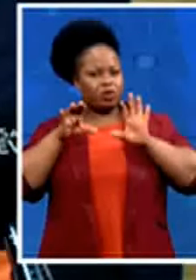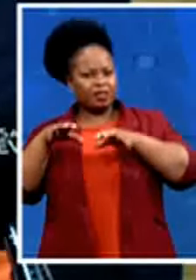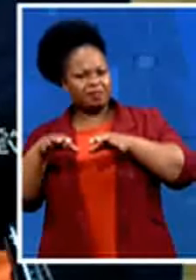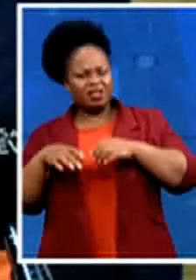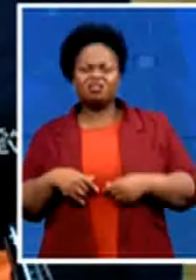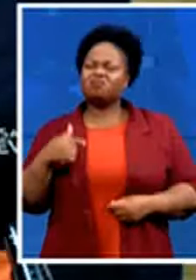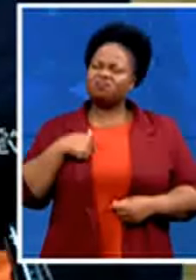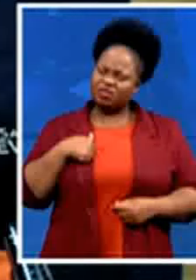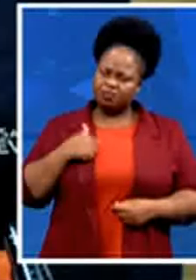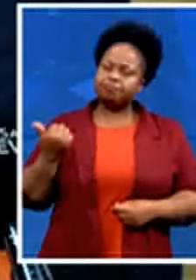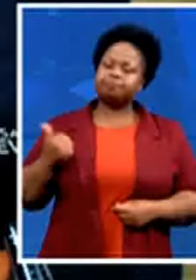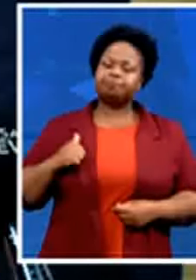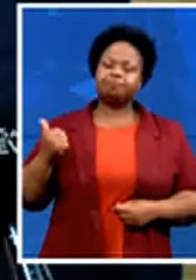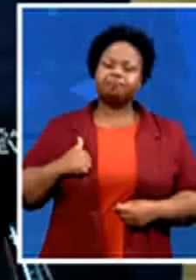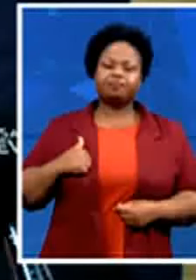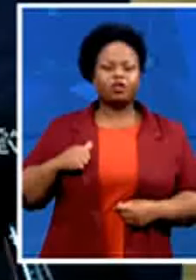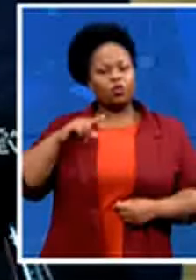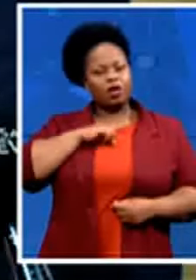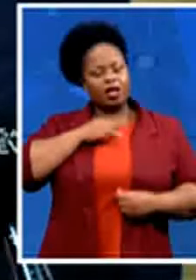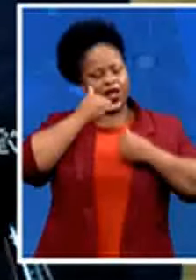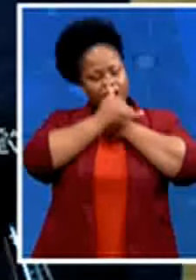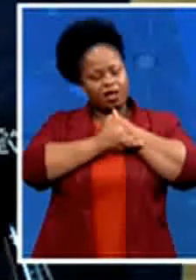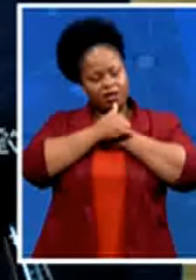served my country in many capacities